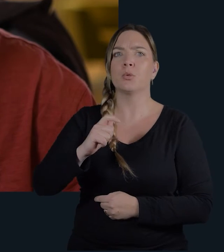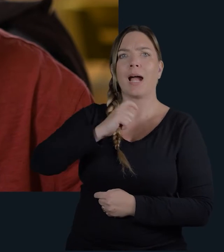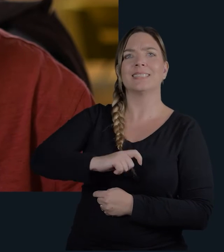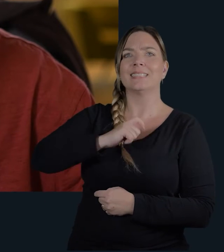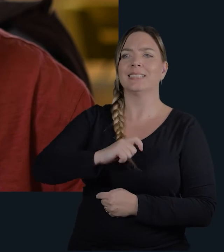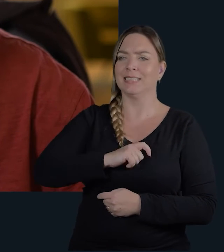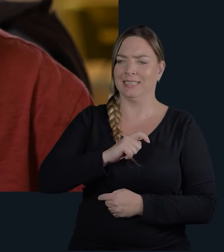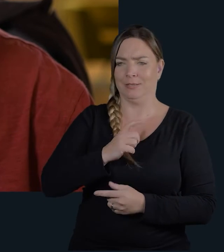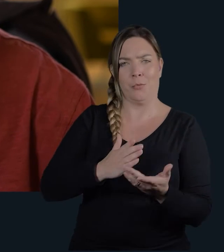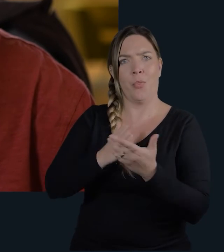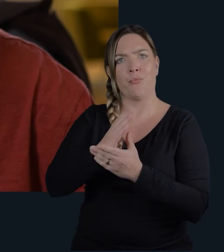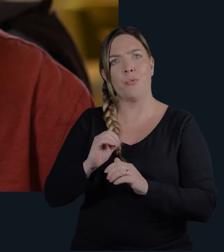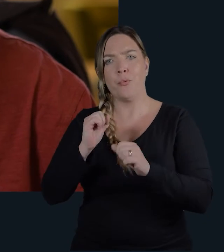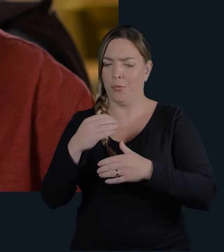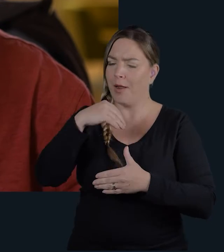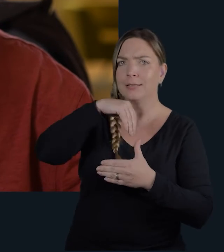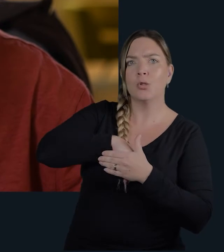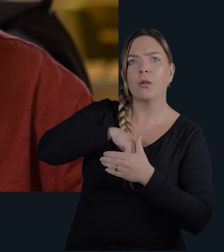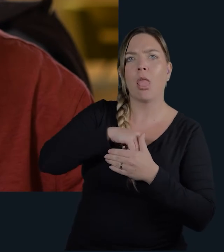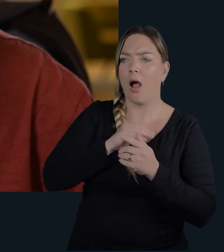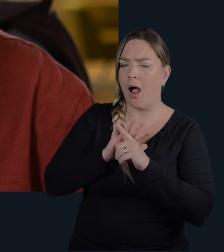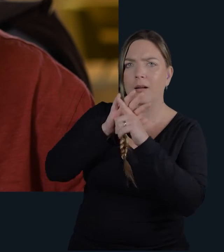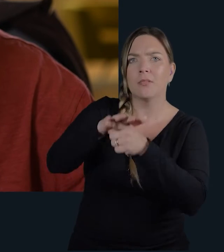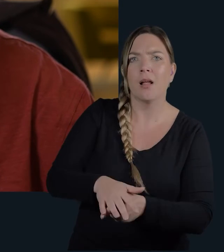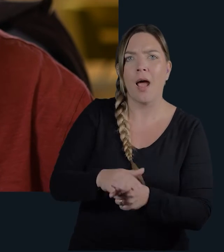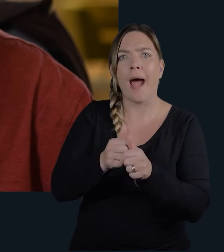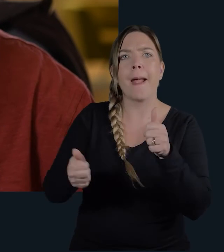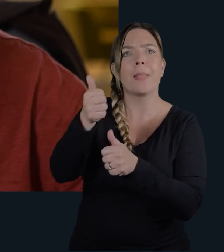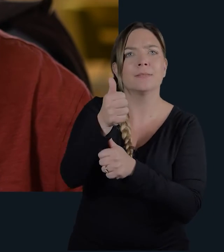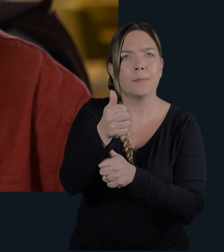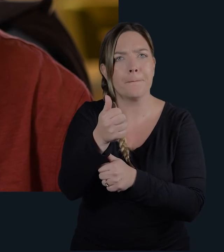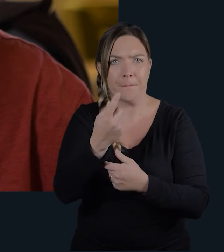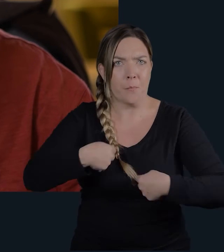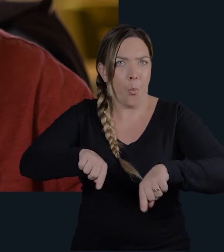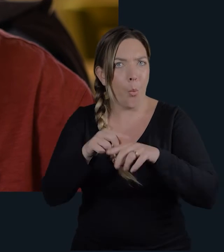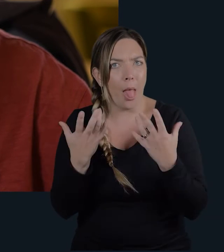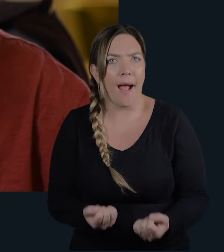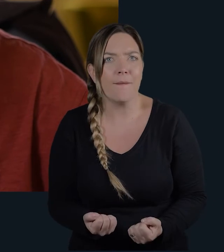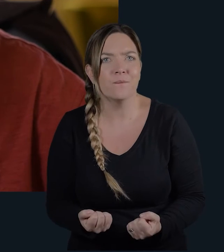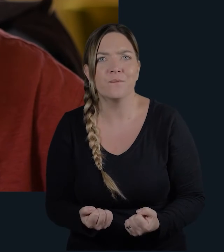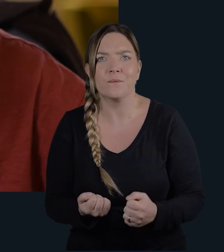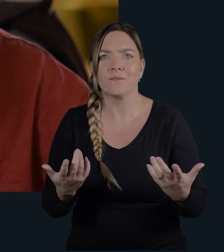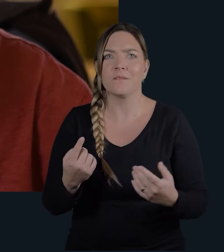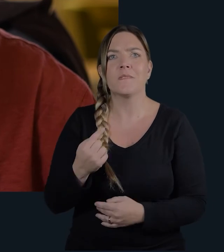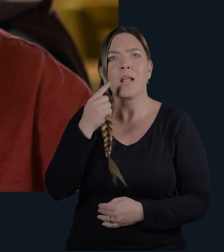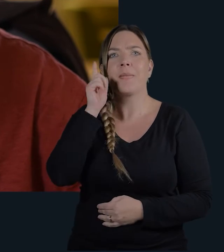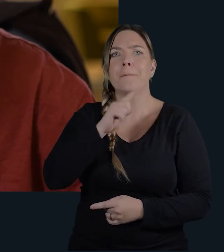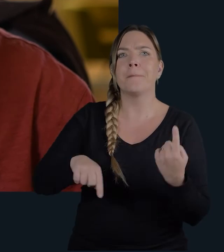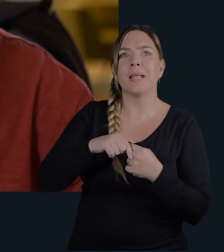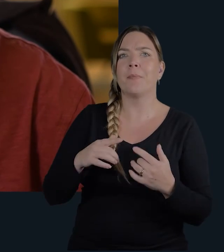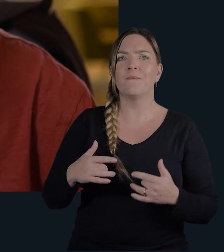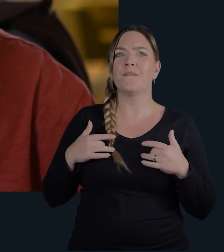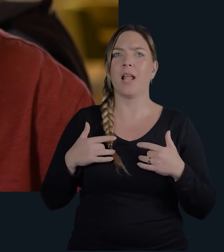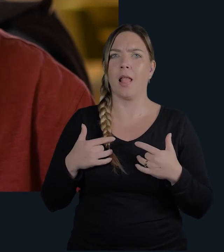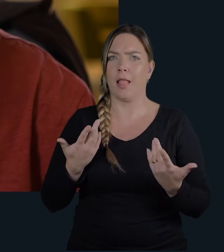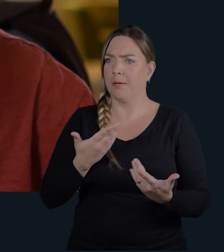ableism that we all feel. I think, you know, I think if people can, like, feel, can have a sense of themselves that it's not